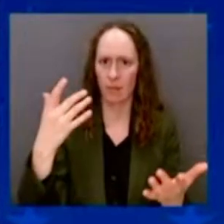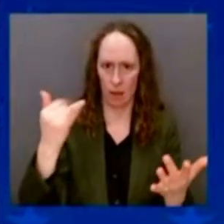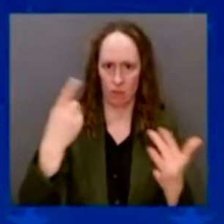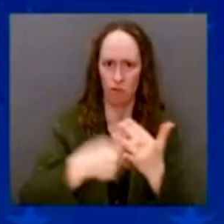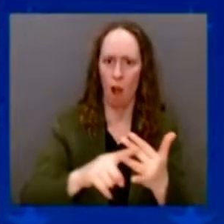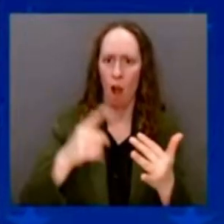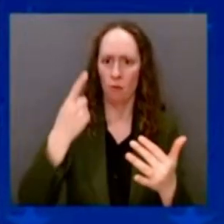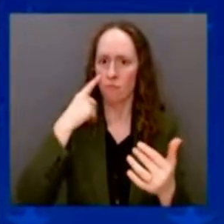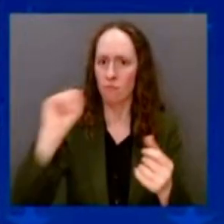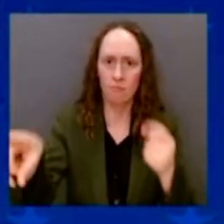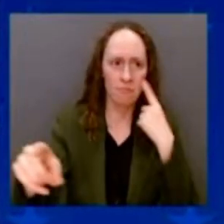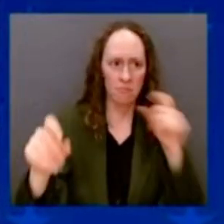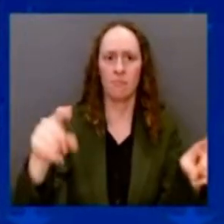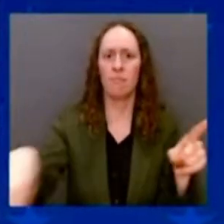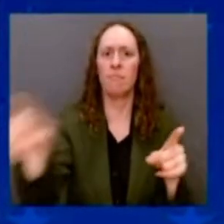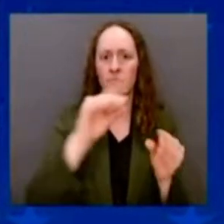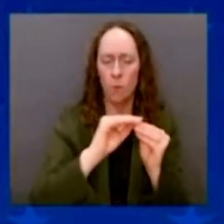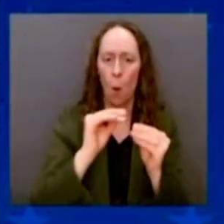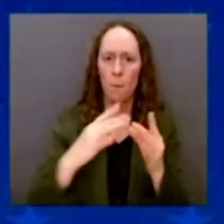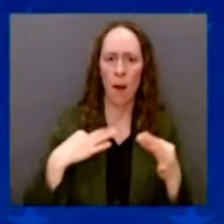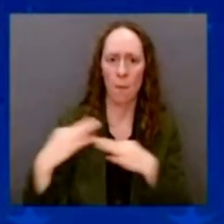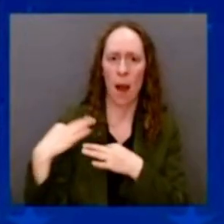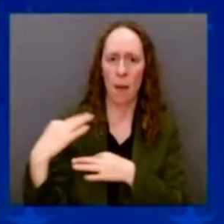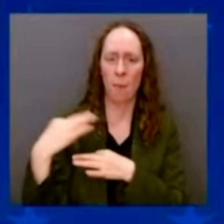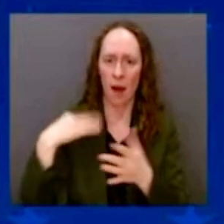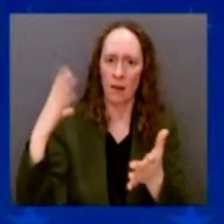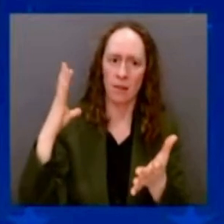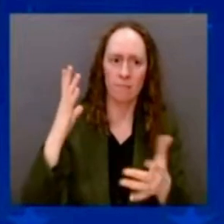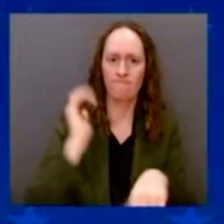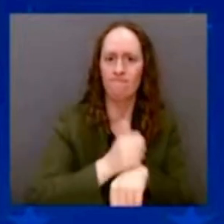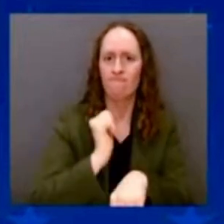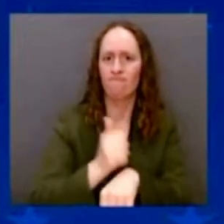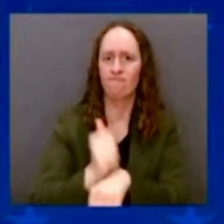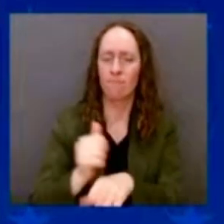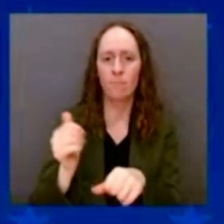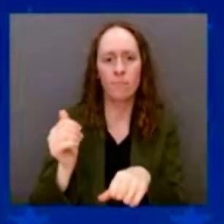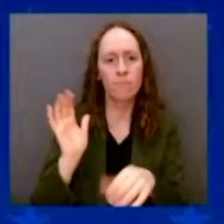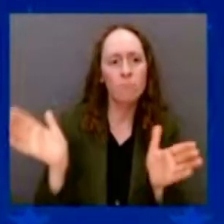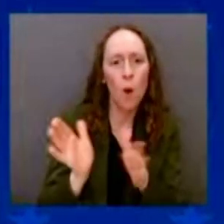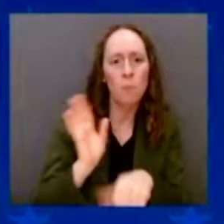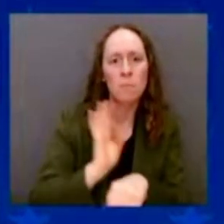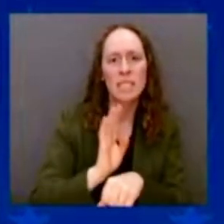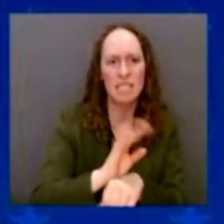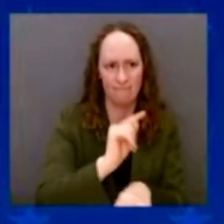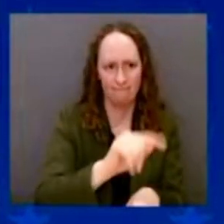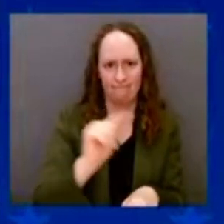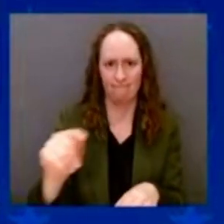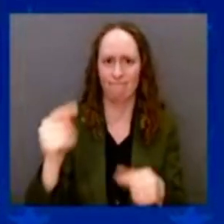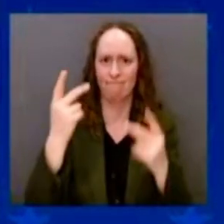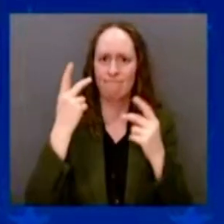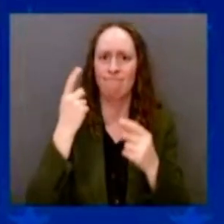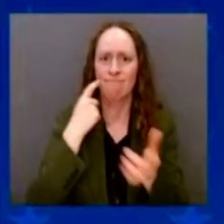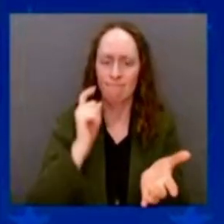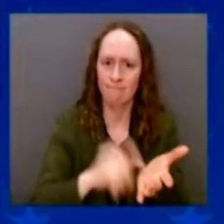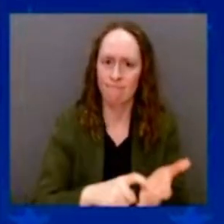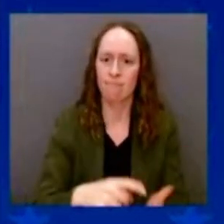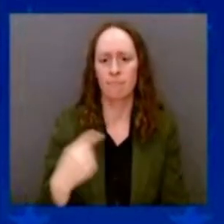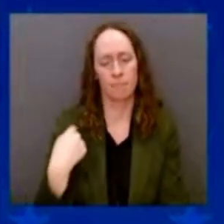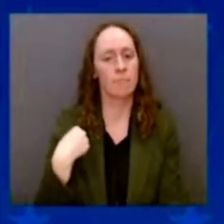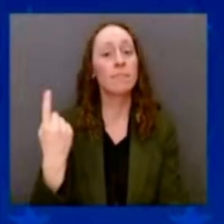businesses. People are now — more people. What's — what's someone making an application to start a small business? It's about hope.